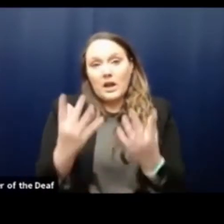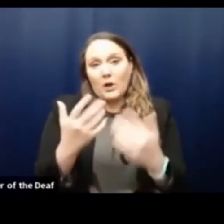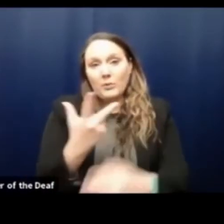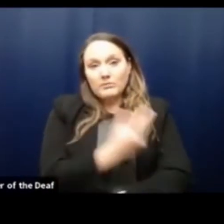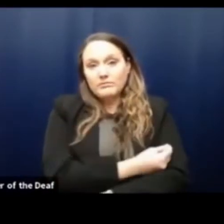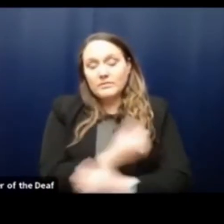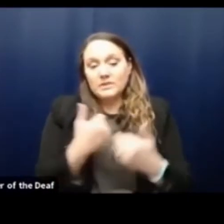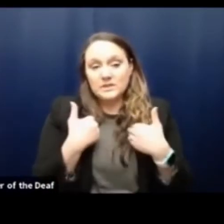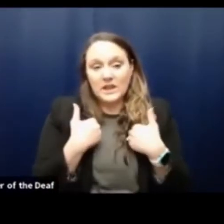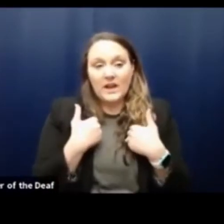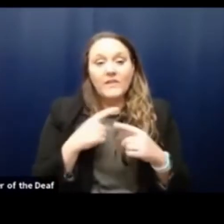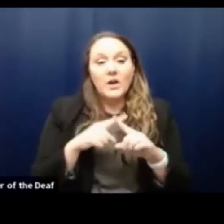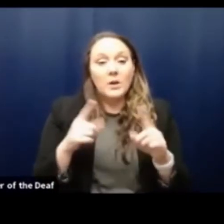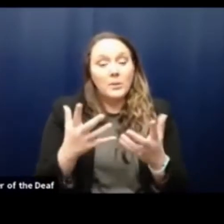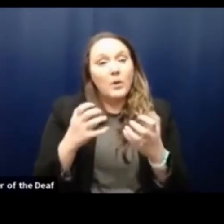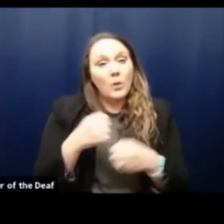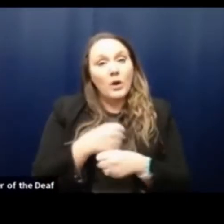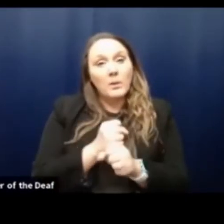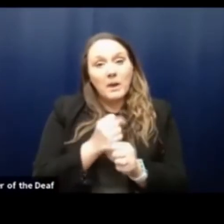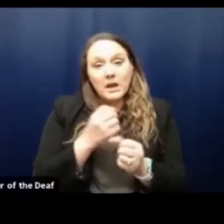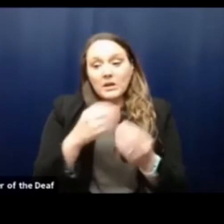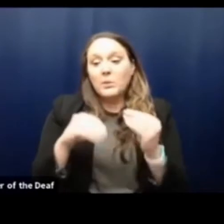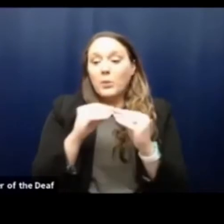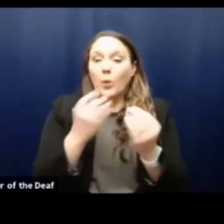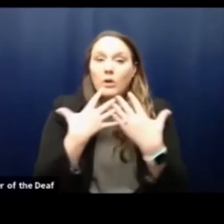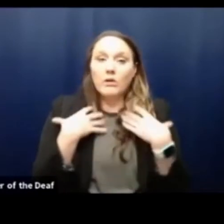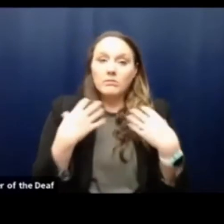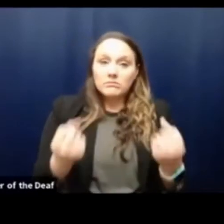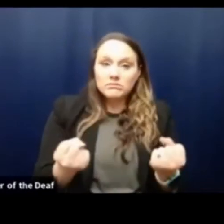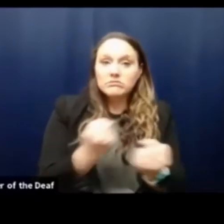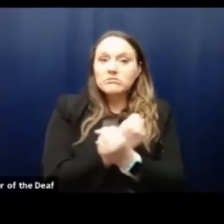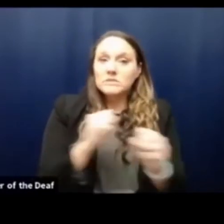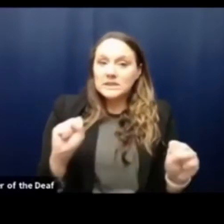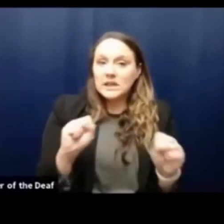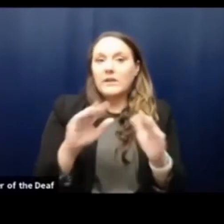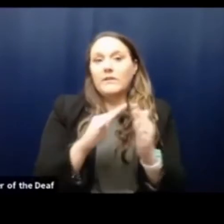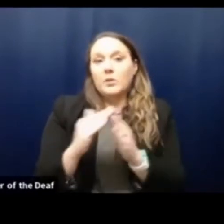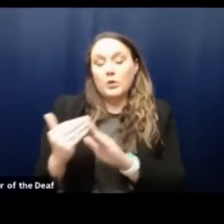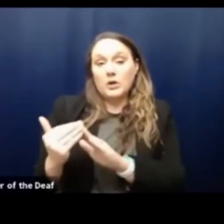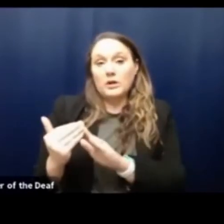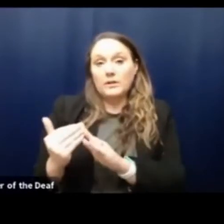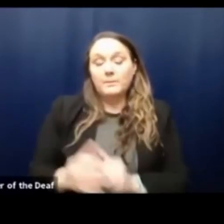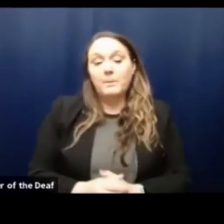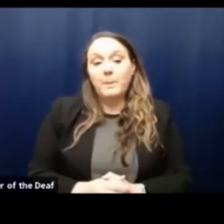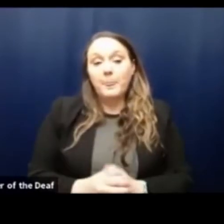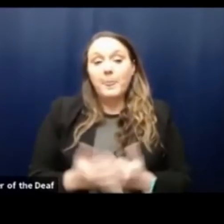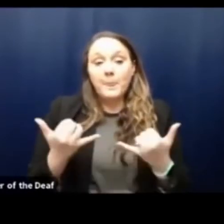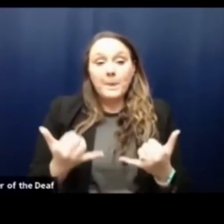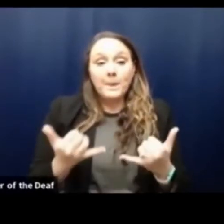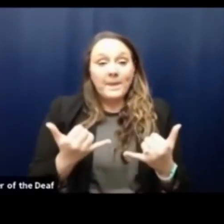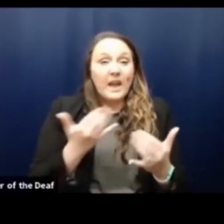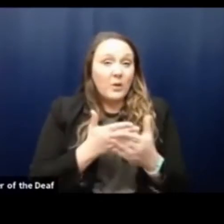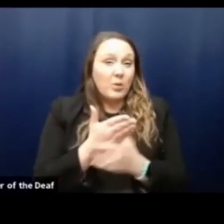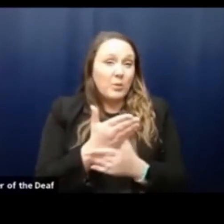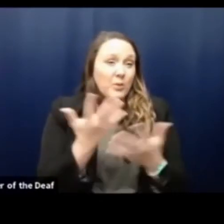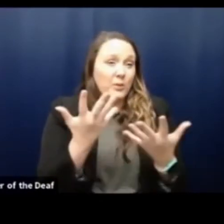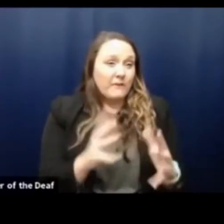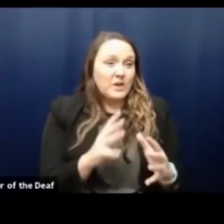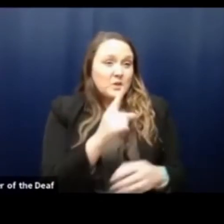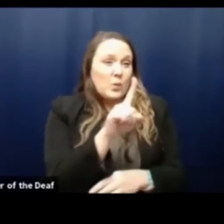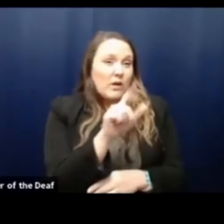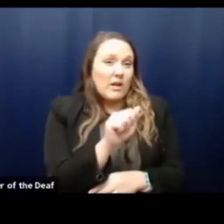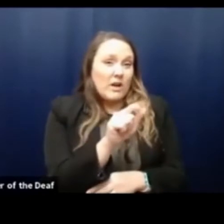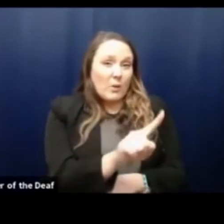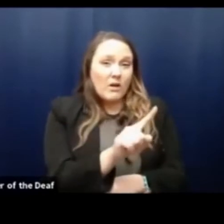to help create a healthier and safer community. Now that we have moved through most of the 1A1s and 1A2 categories as Martha